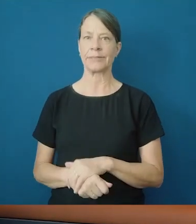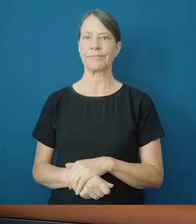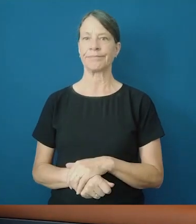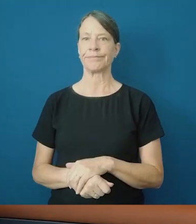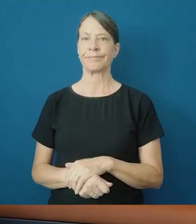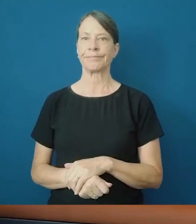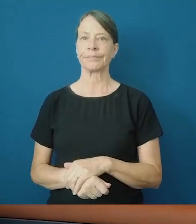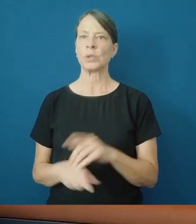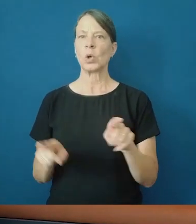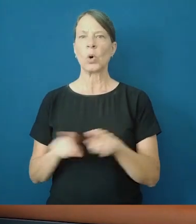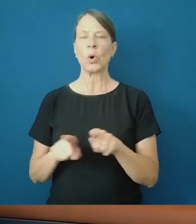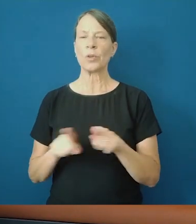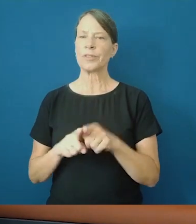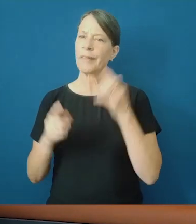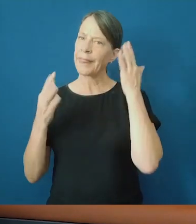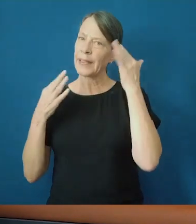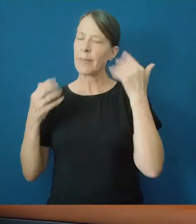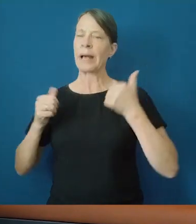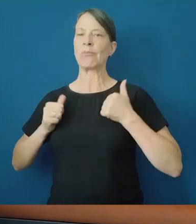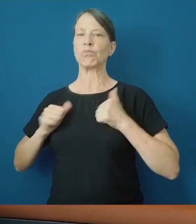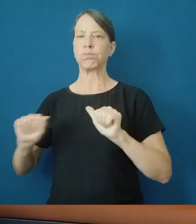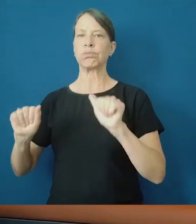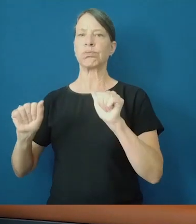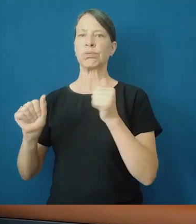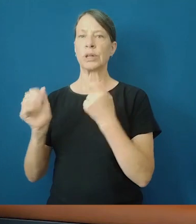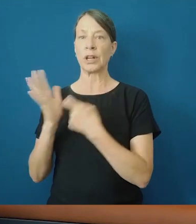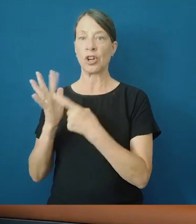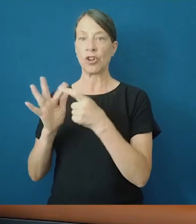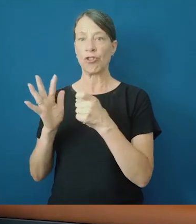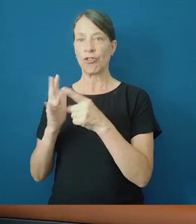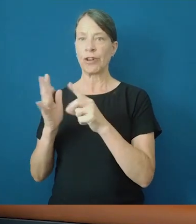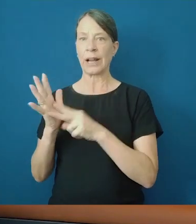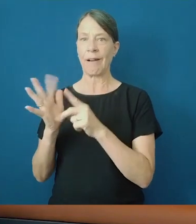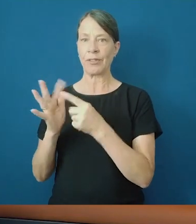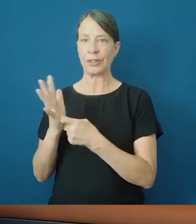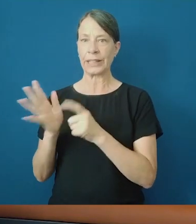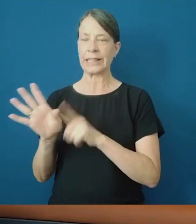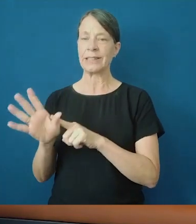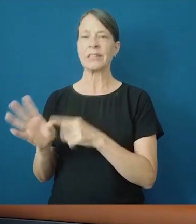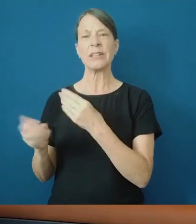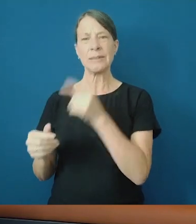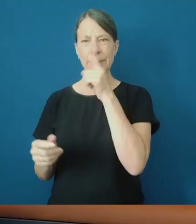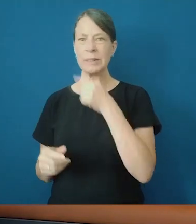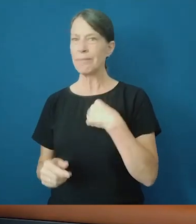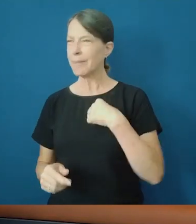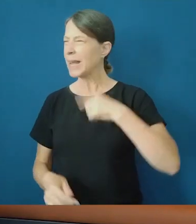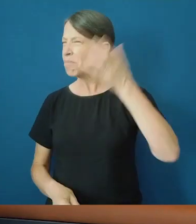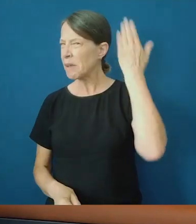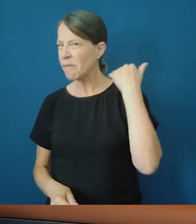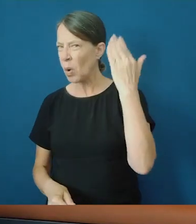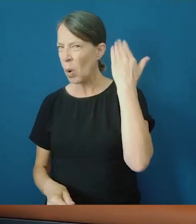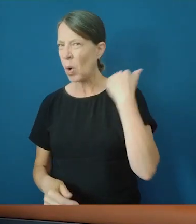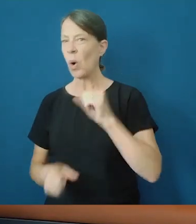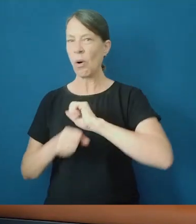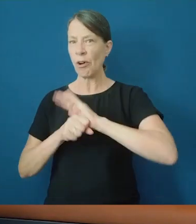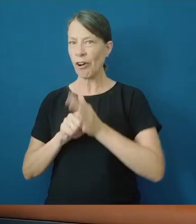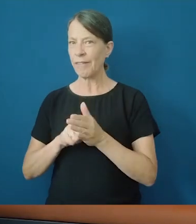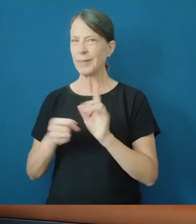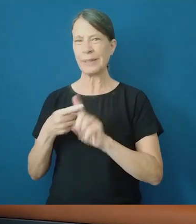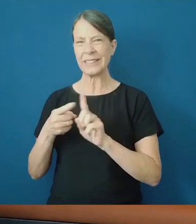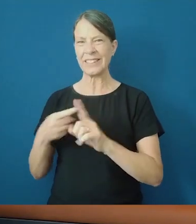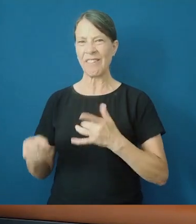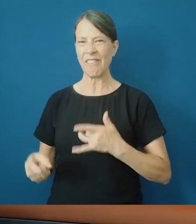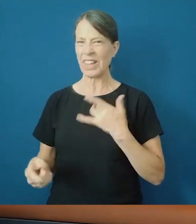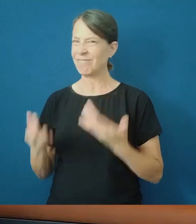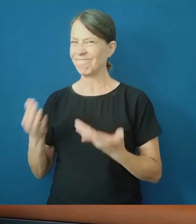about recovery. A lot of people are reporting that it's been a while since they had COVID and they're still not feeling